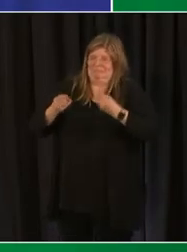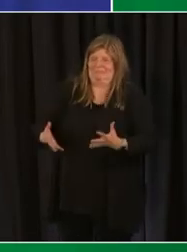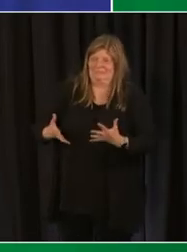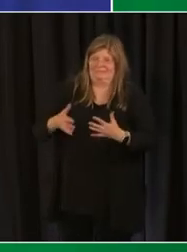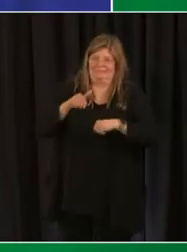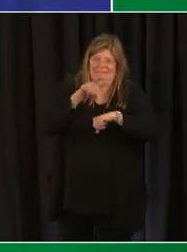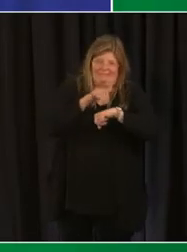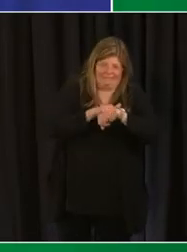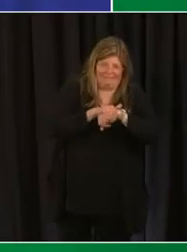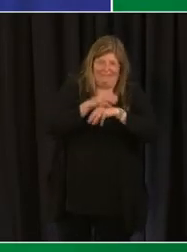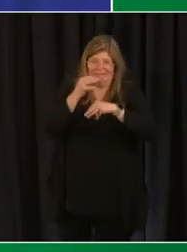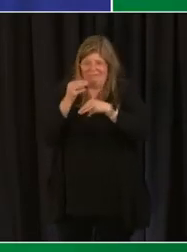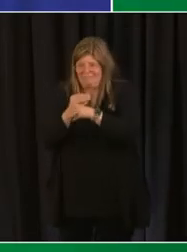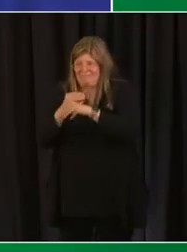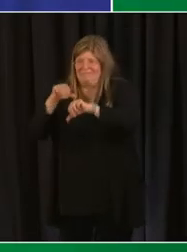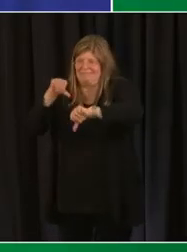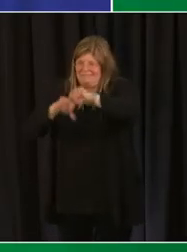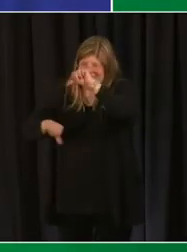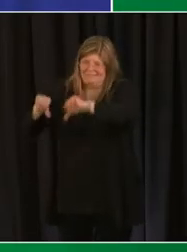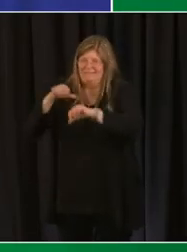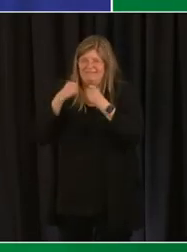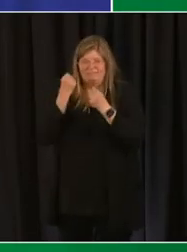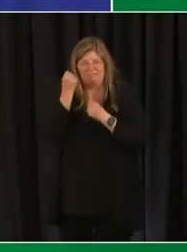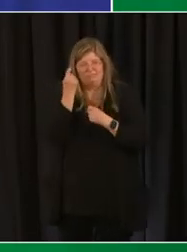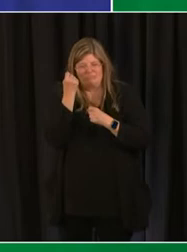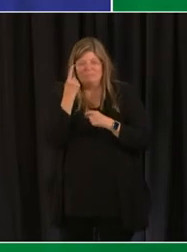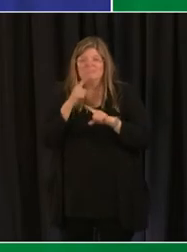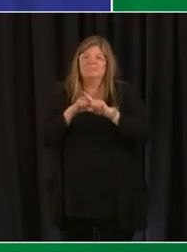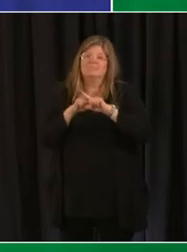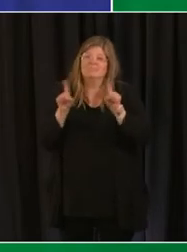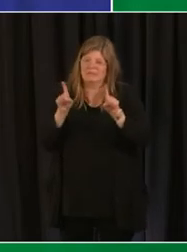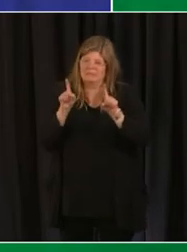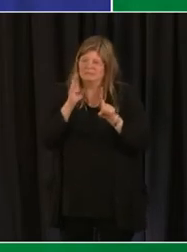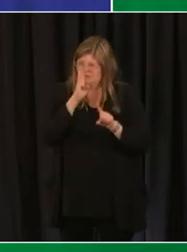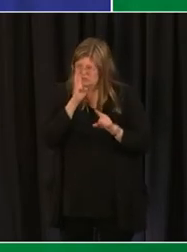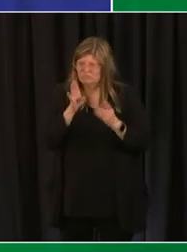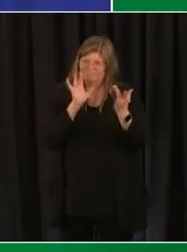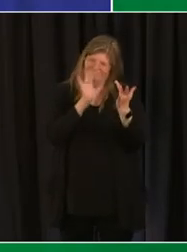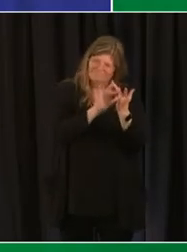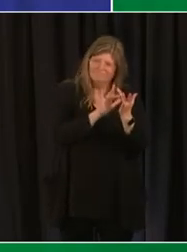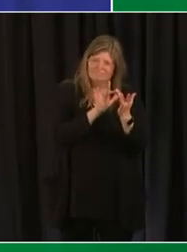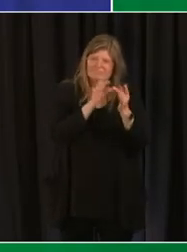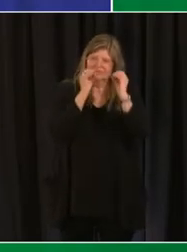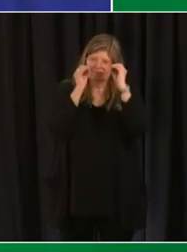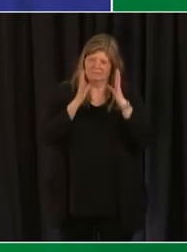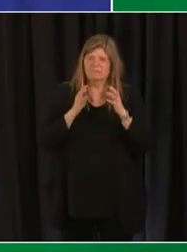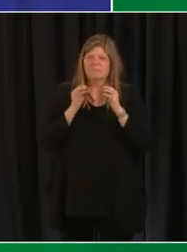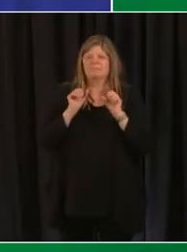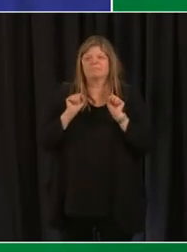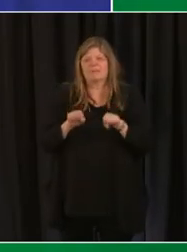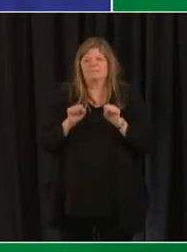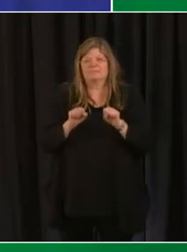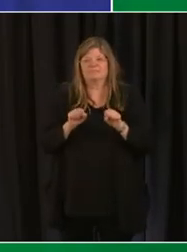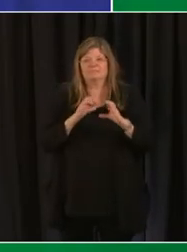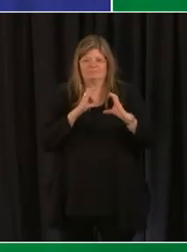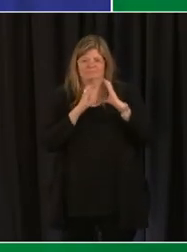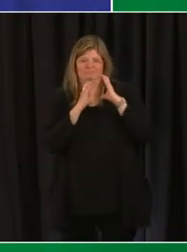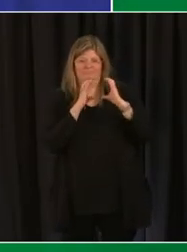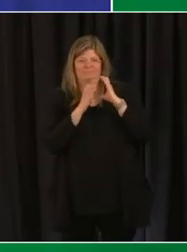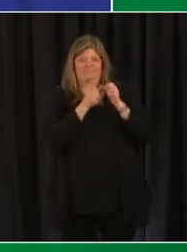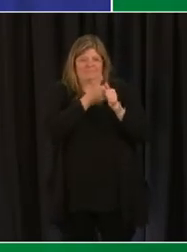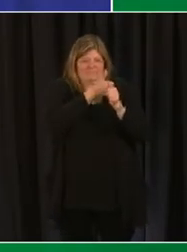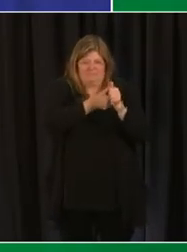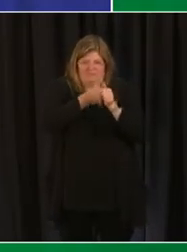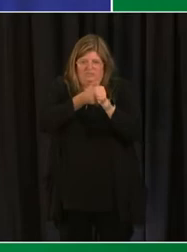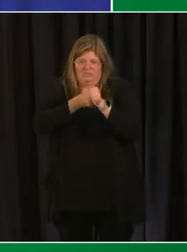going to have an english math science societies etc and so i know that it may be possible to communicate with